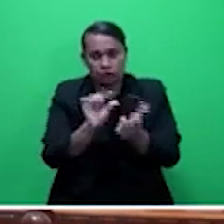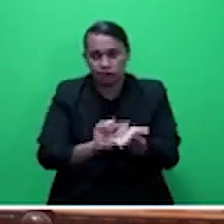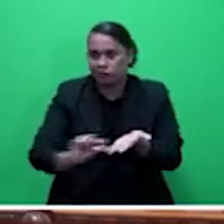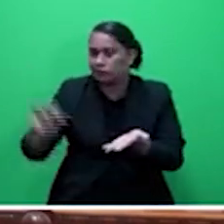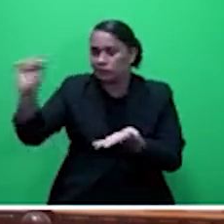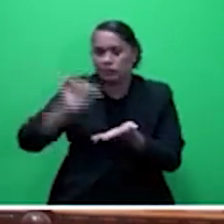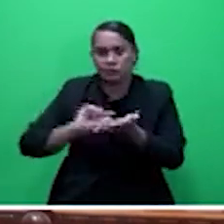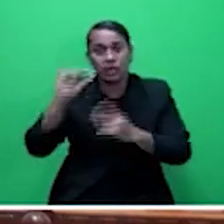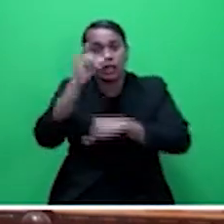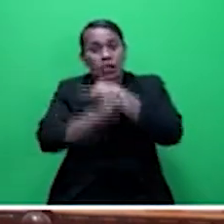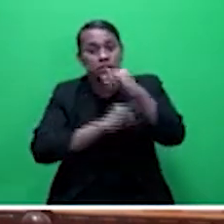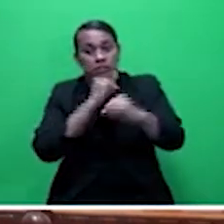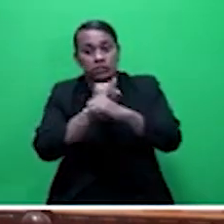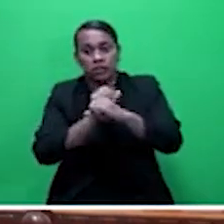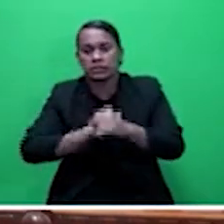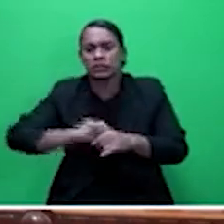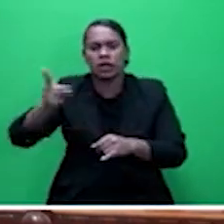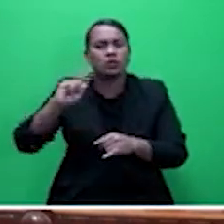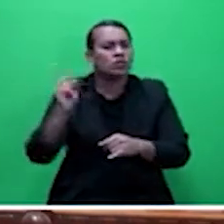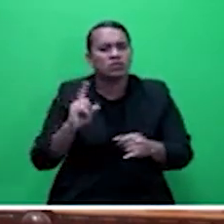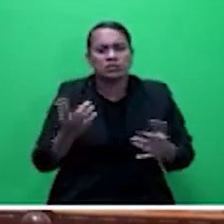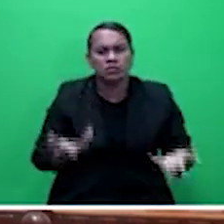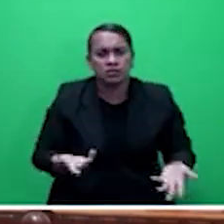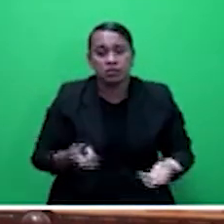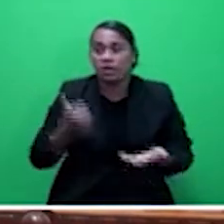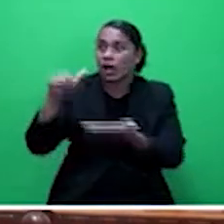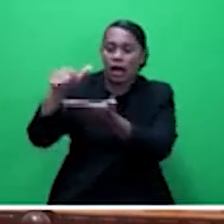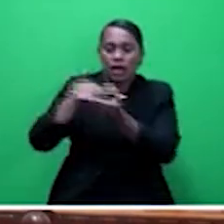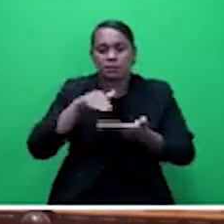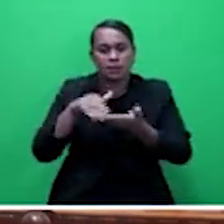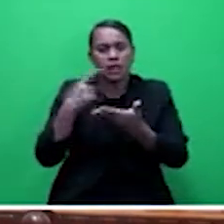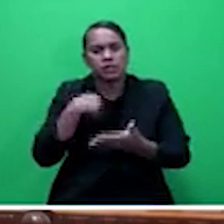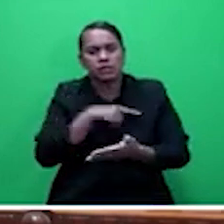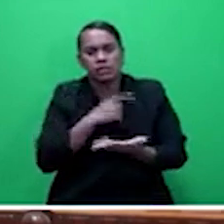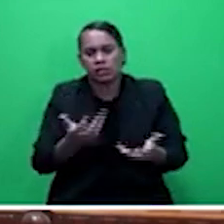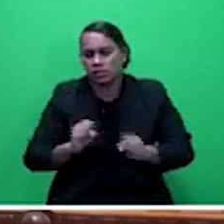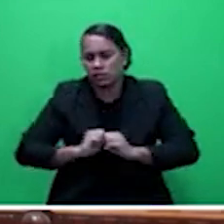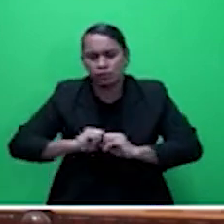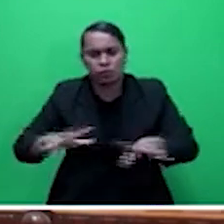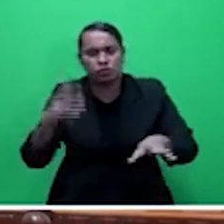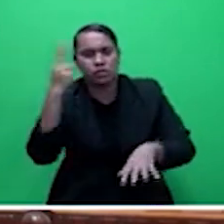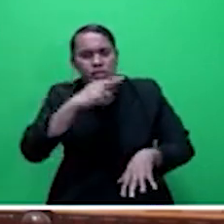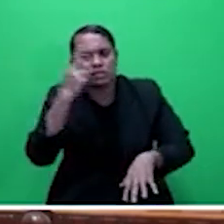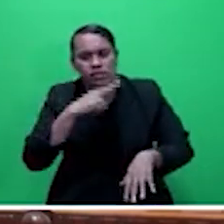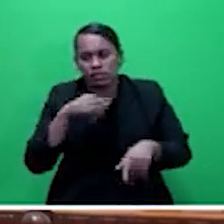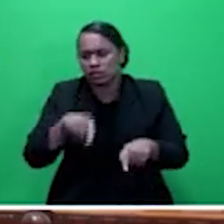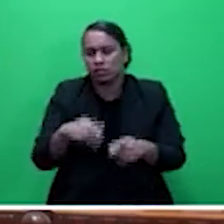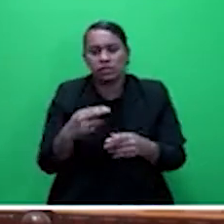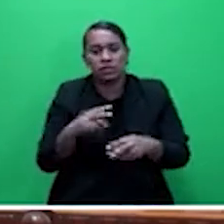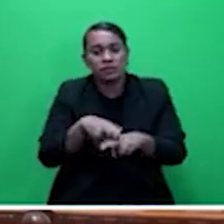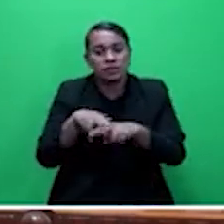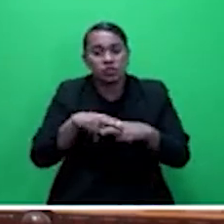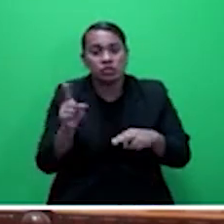speaker, in spreading the risk for Fiji. And Fiji is very fortunate that